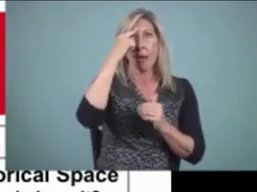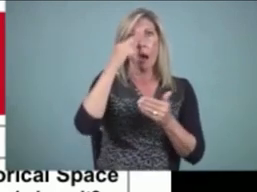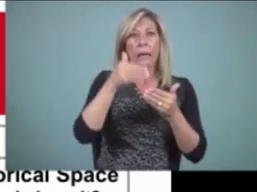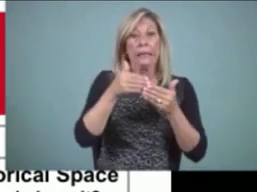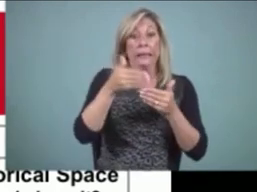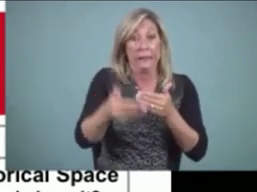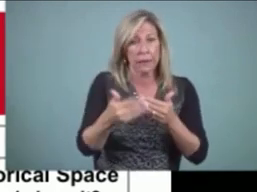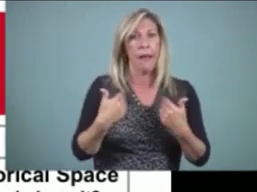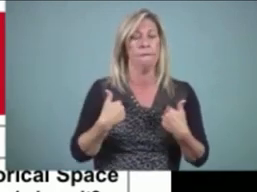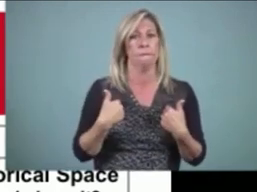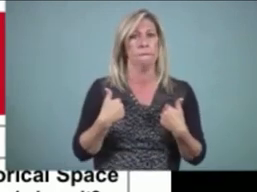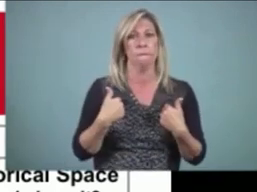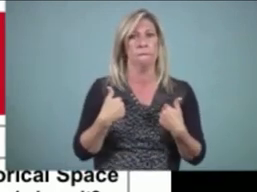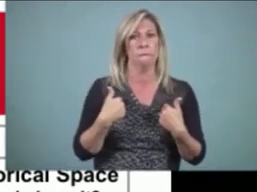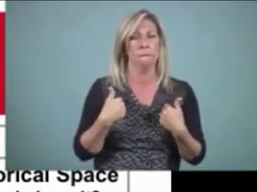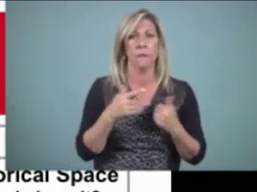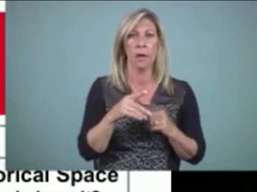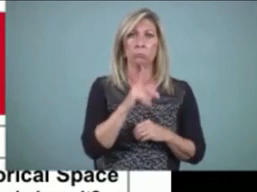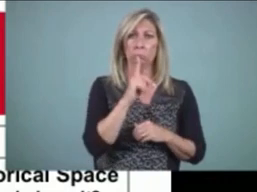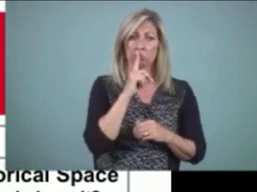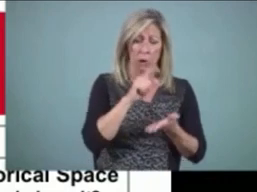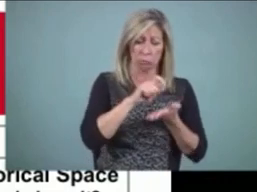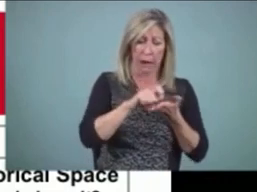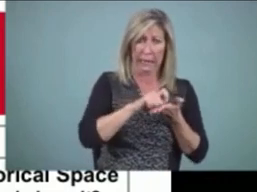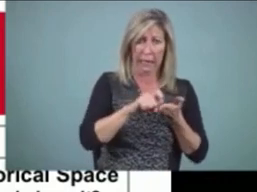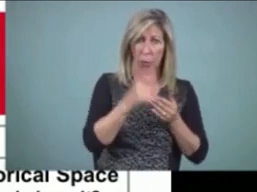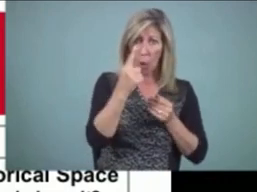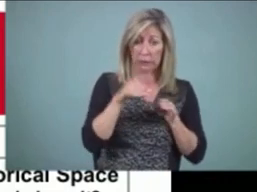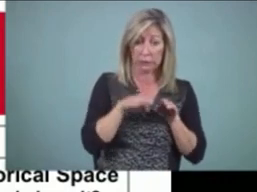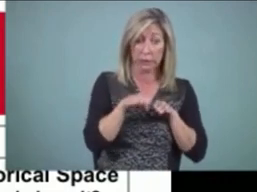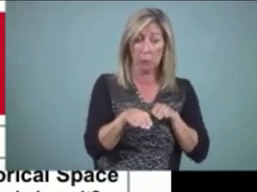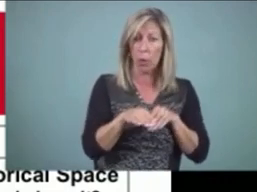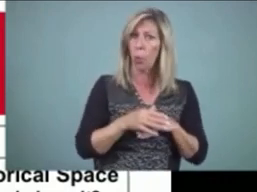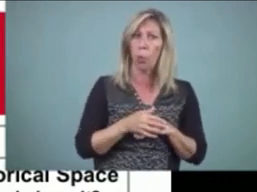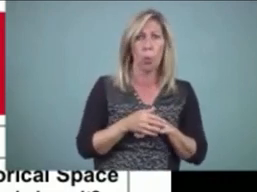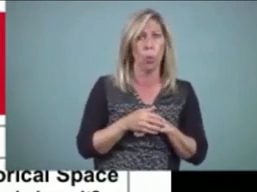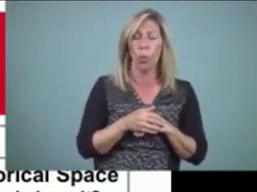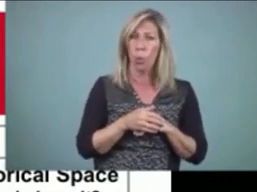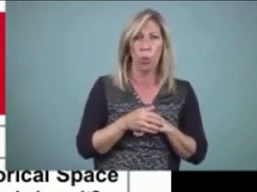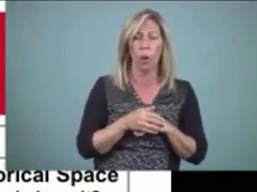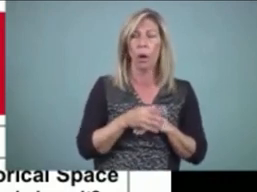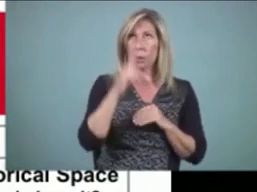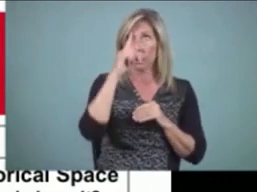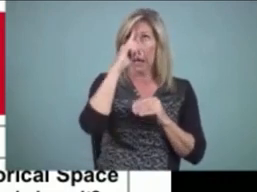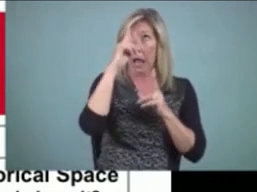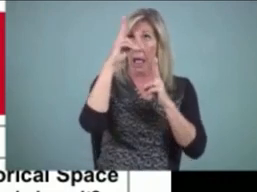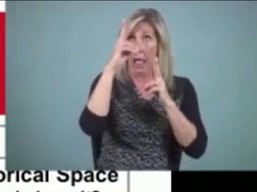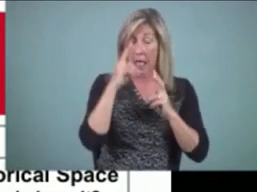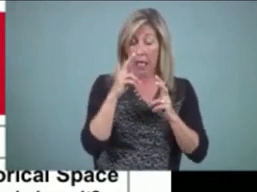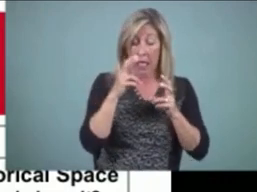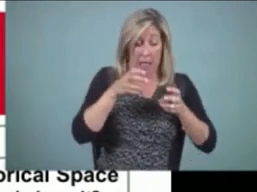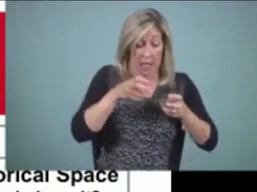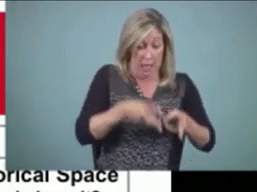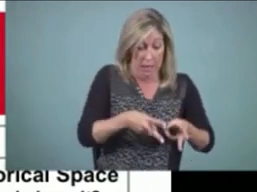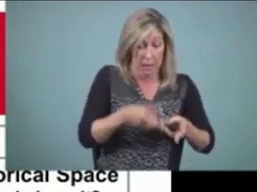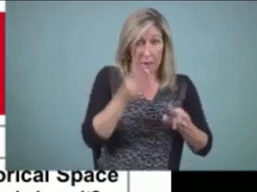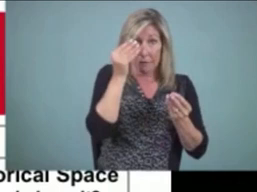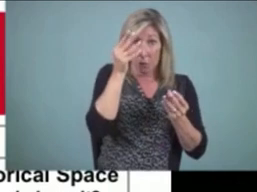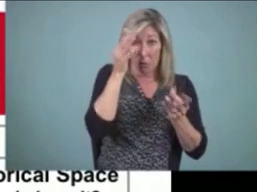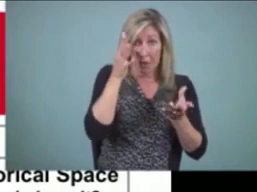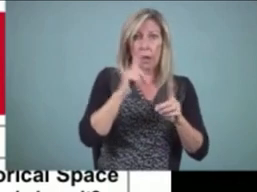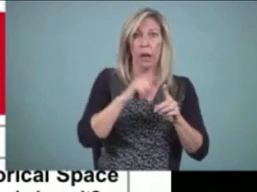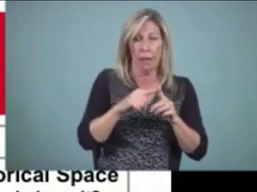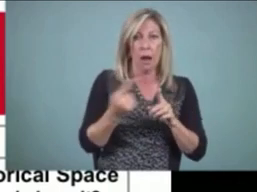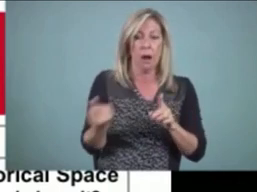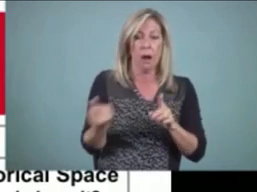endeavor that you move the content to the page. And once it's on the page, you need to go